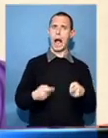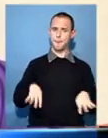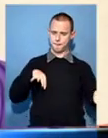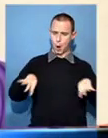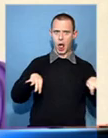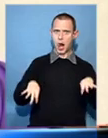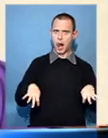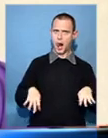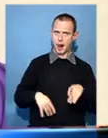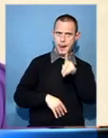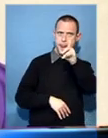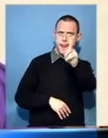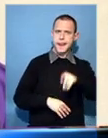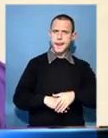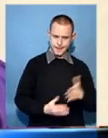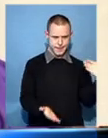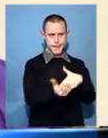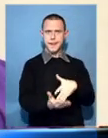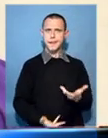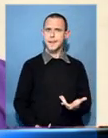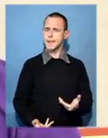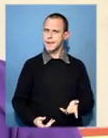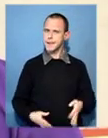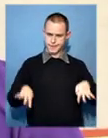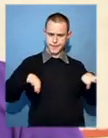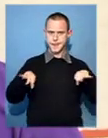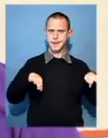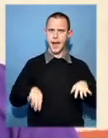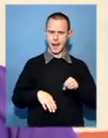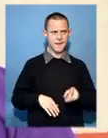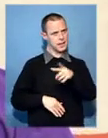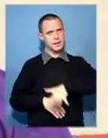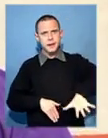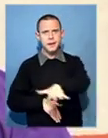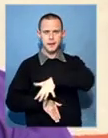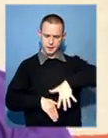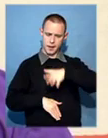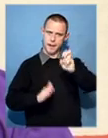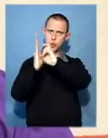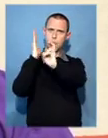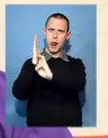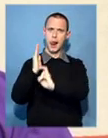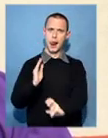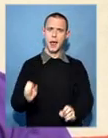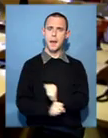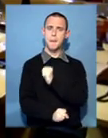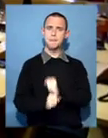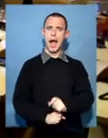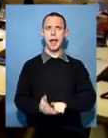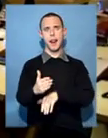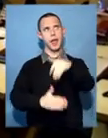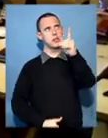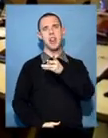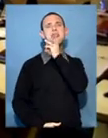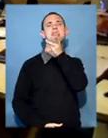here to make sure that you understand that this is a legislature, a house with decorum and you want to serve the people, that's why you stand in the elections.